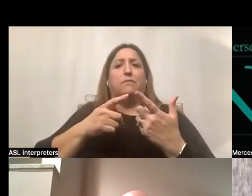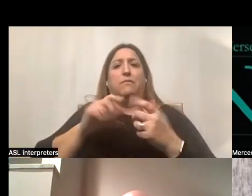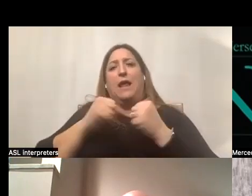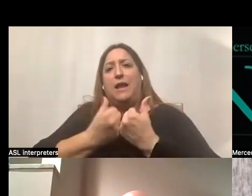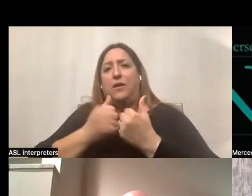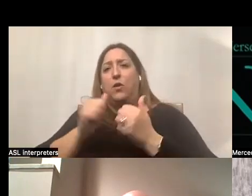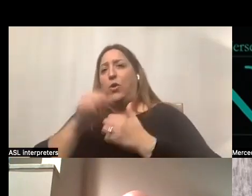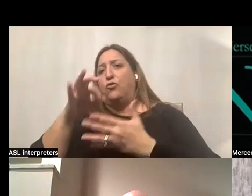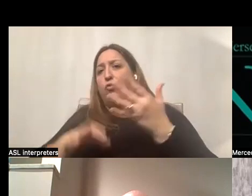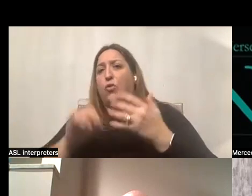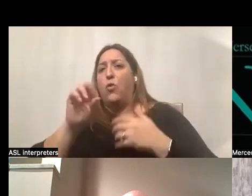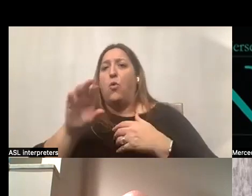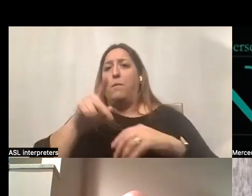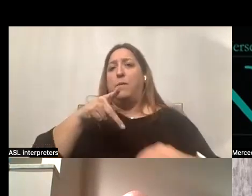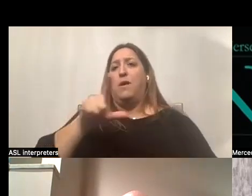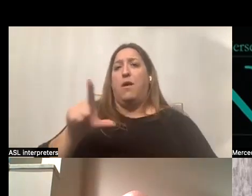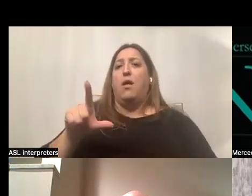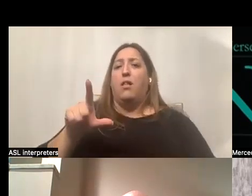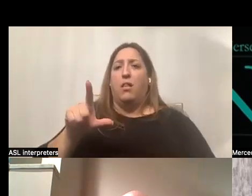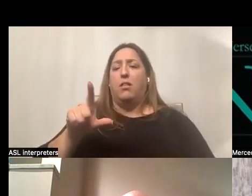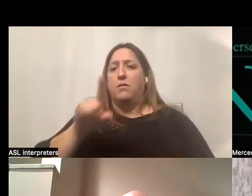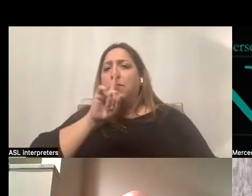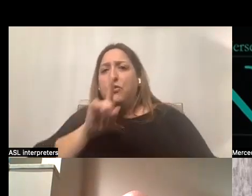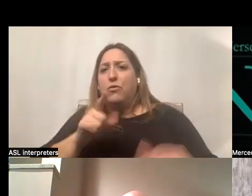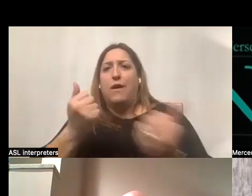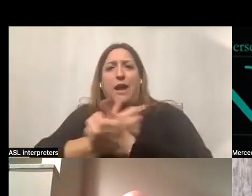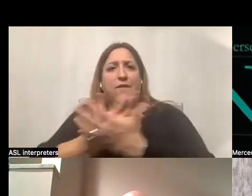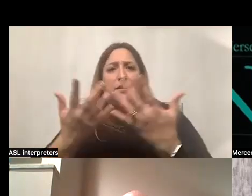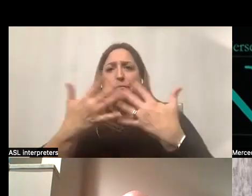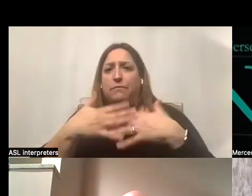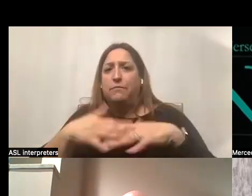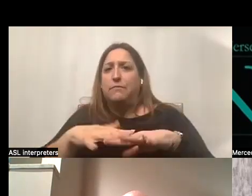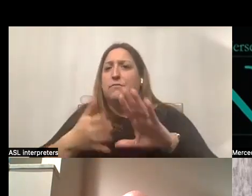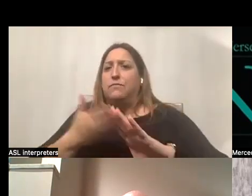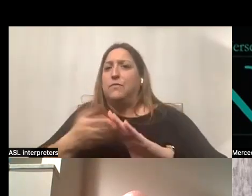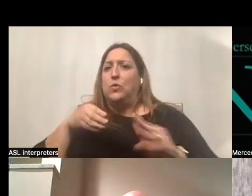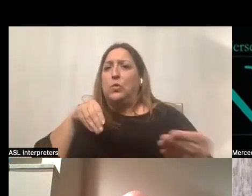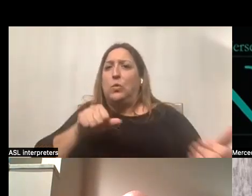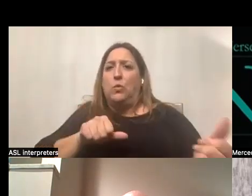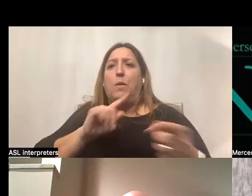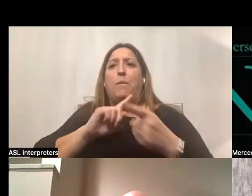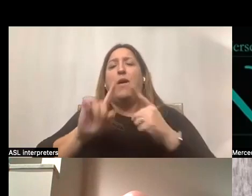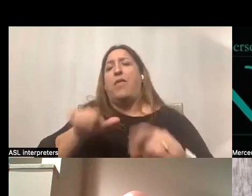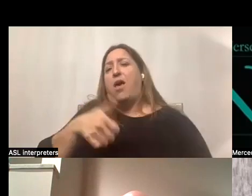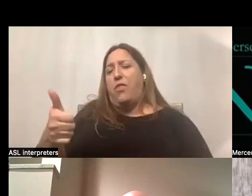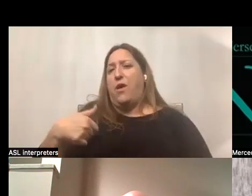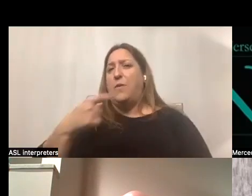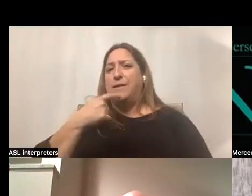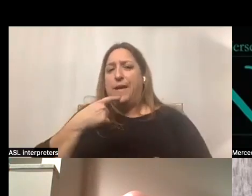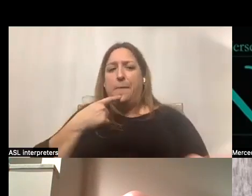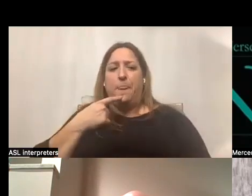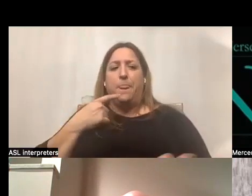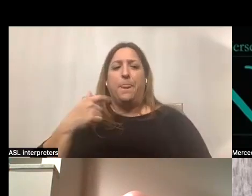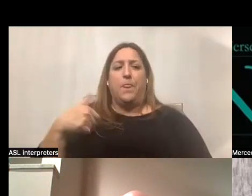choice or PPL make sure everything else is running smoothly. The only other thing I'll say is that we at